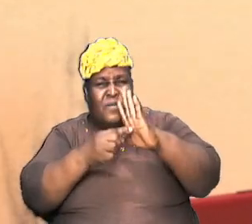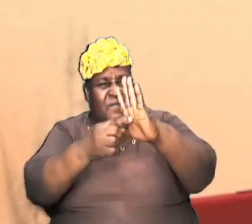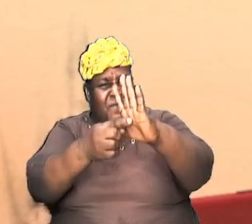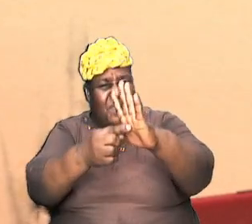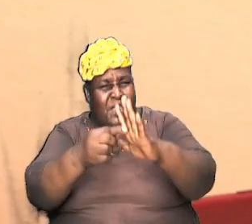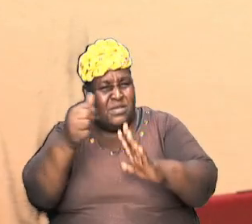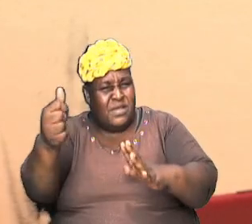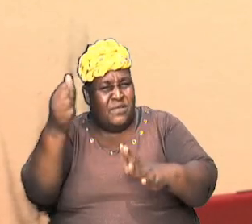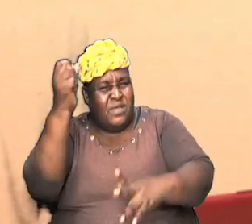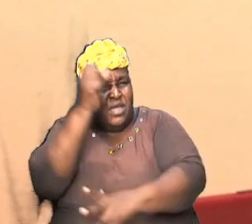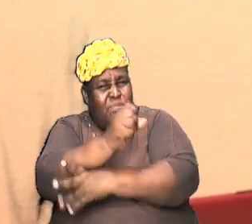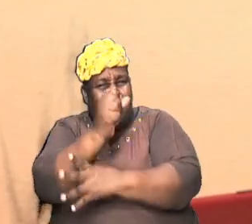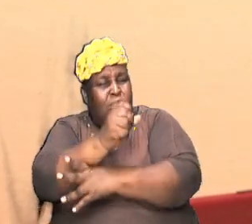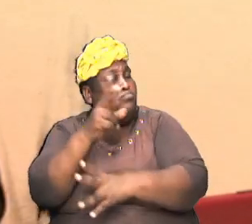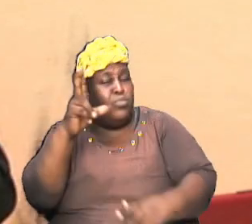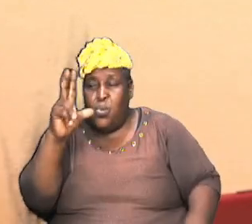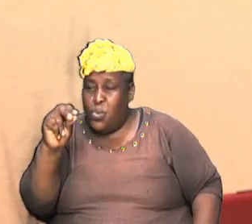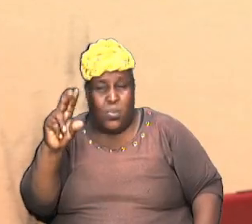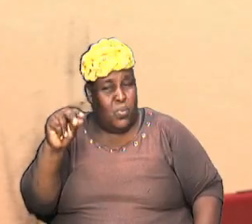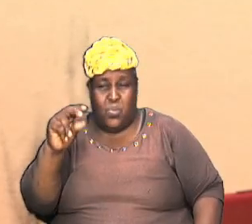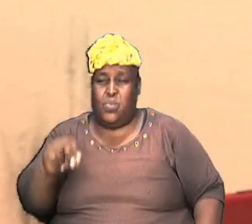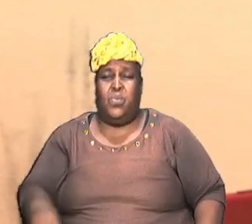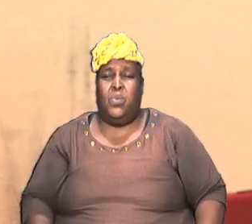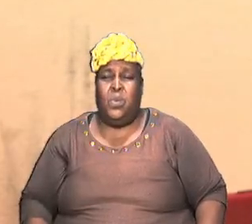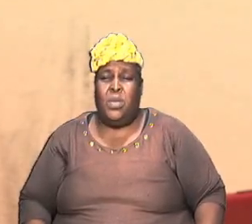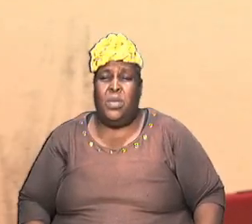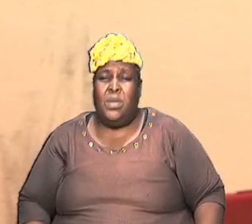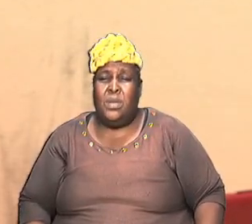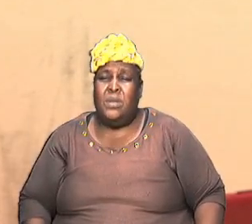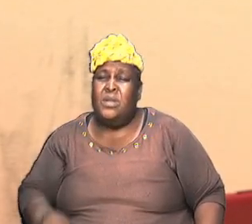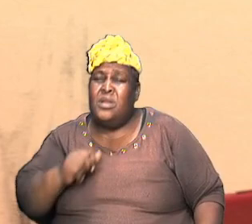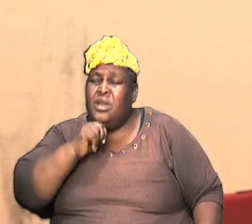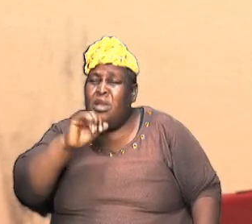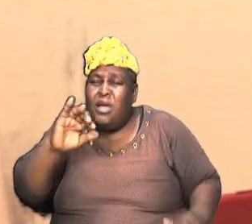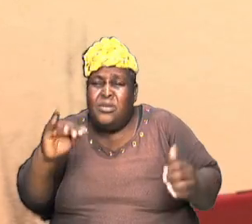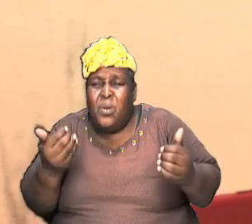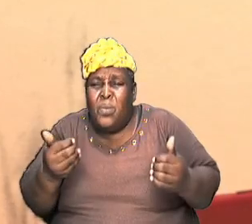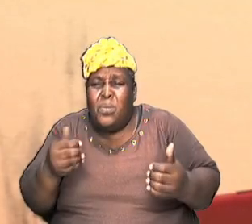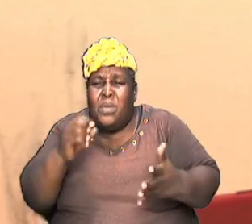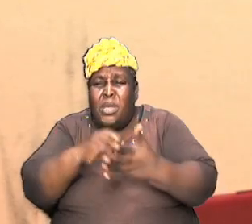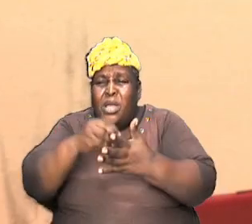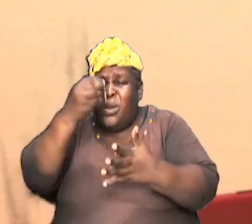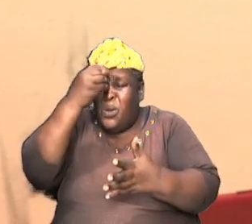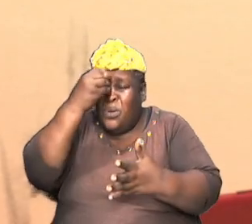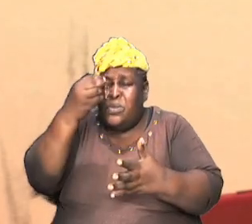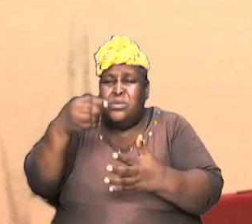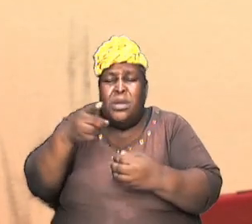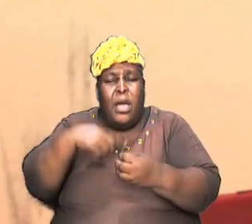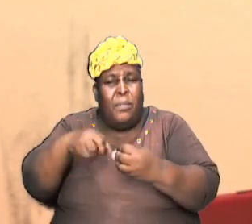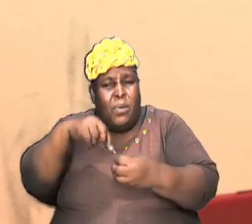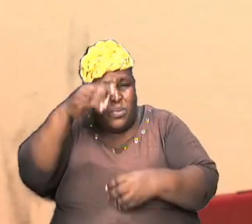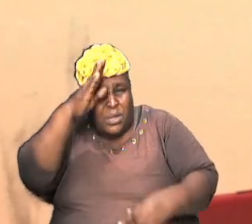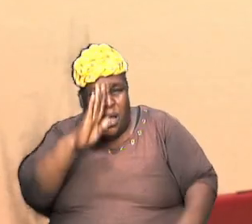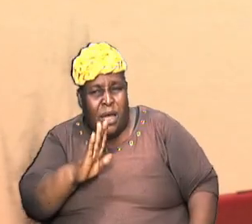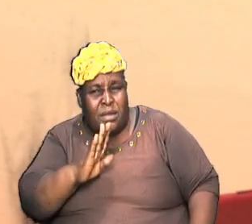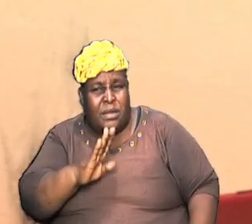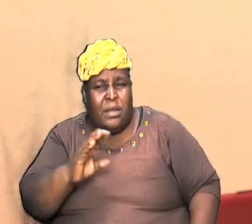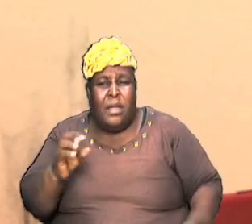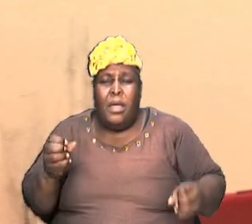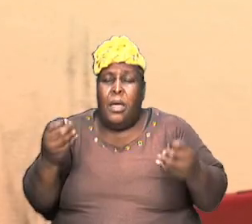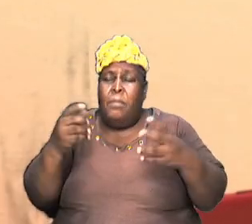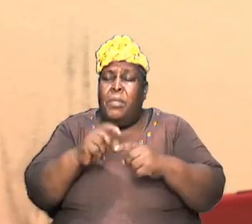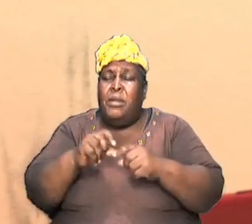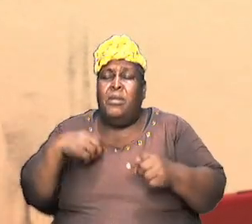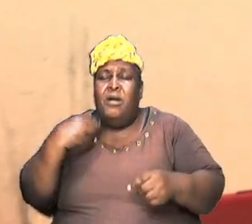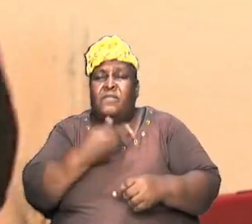no of course he didn't know but that is not how he knew he learned about him now many of us